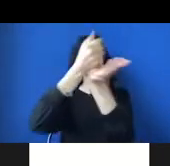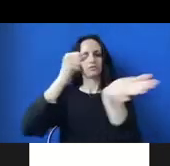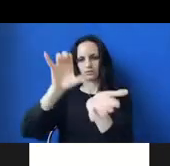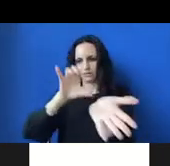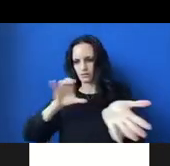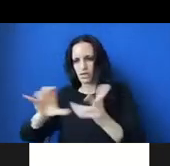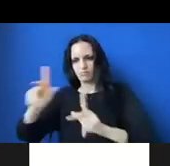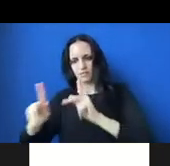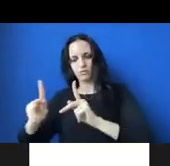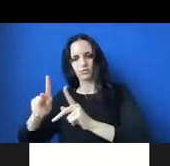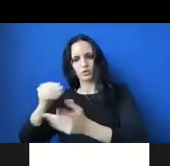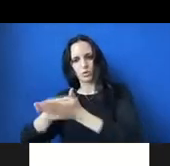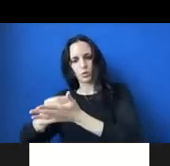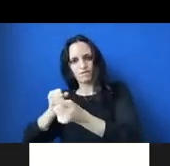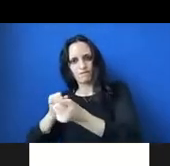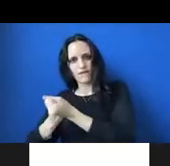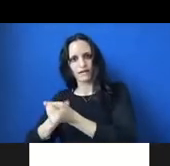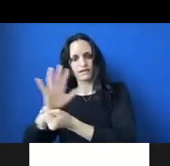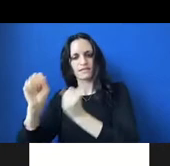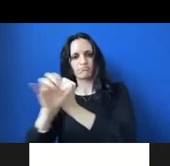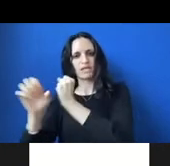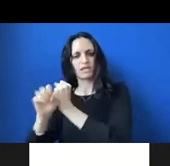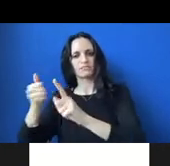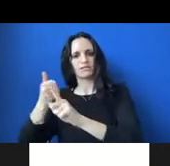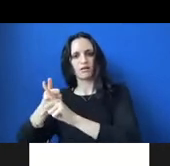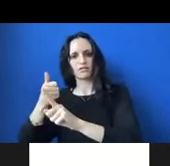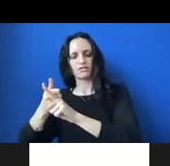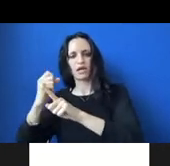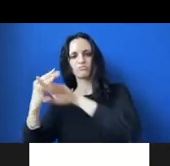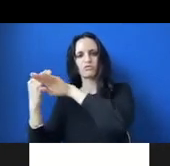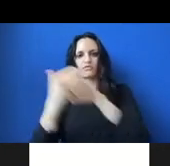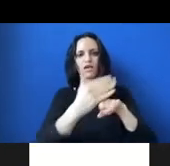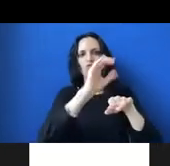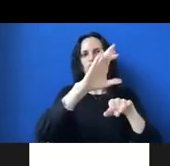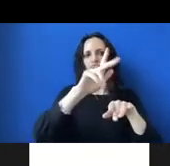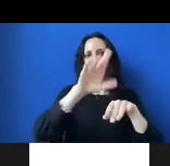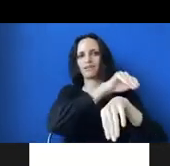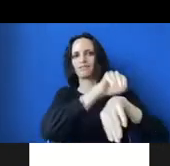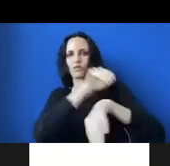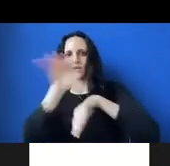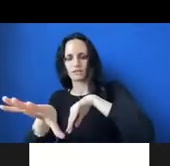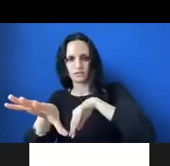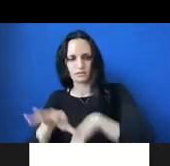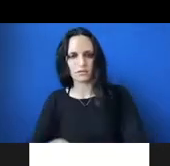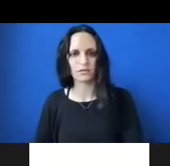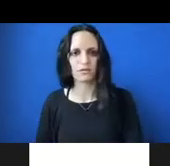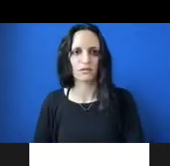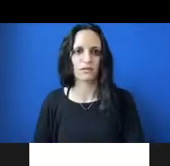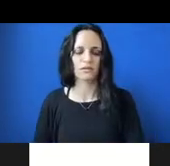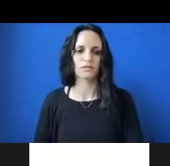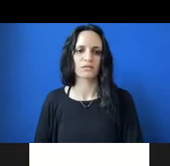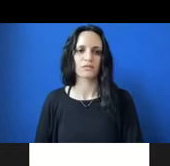campaigns more easily and prevent the corporate influence that happens after Citizens United versus the SEC in